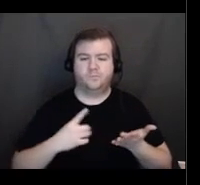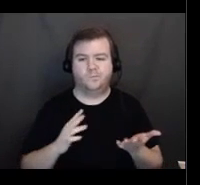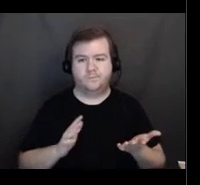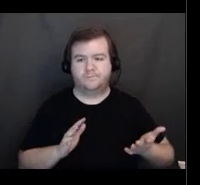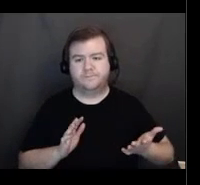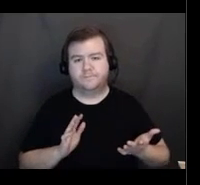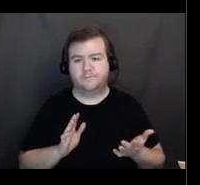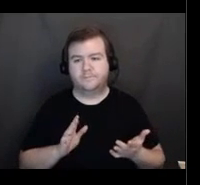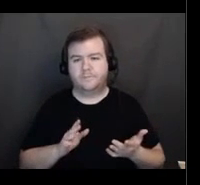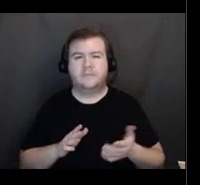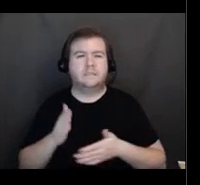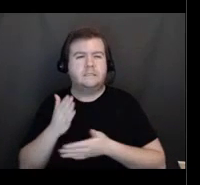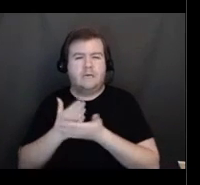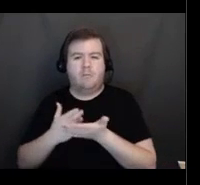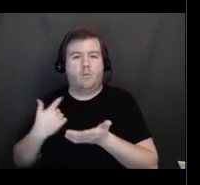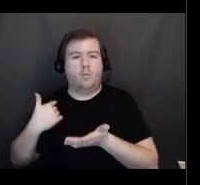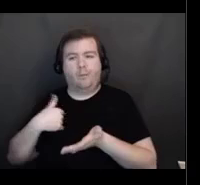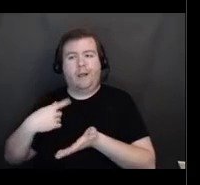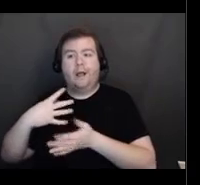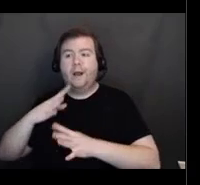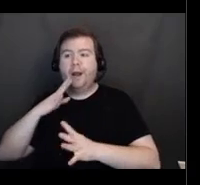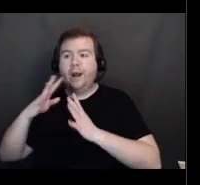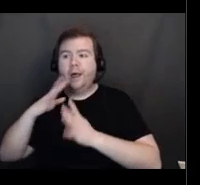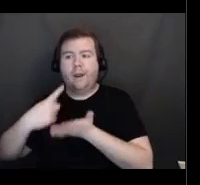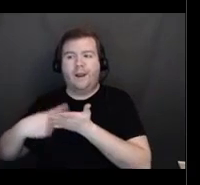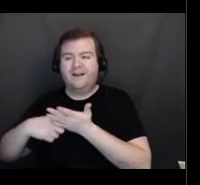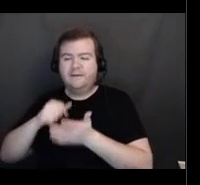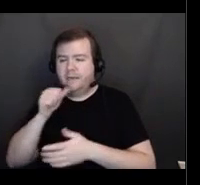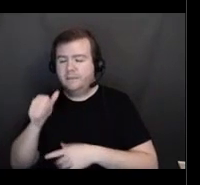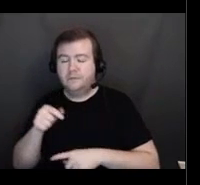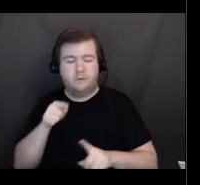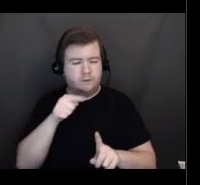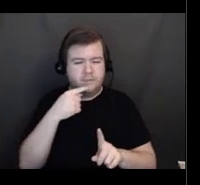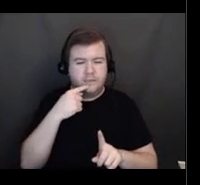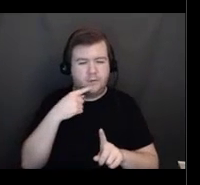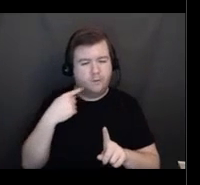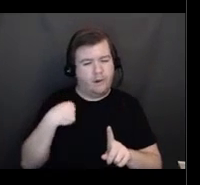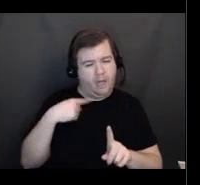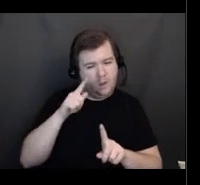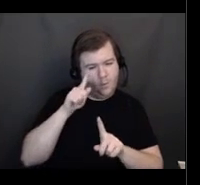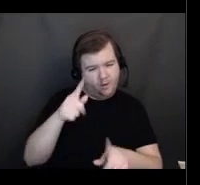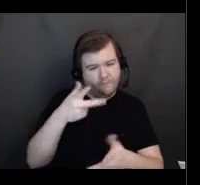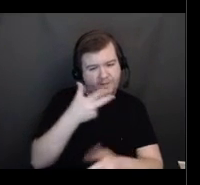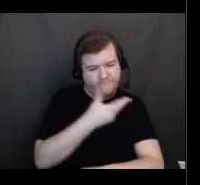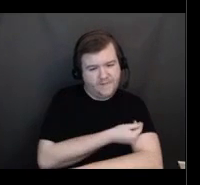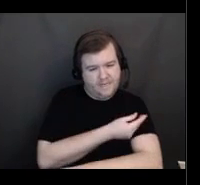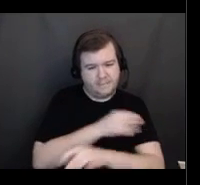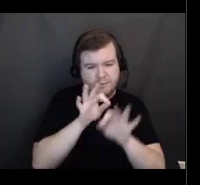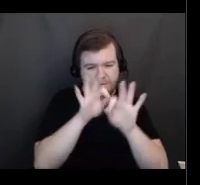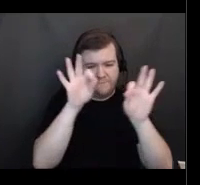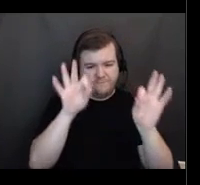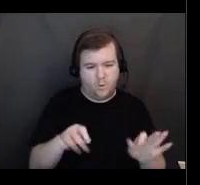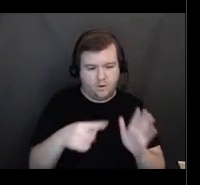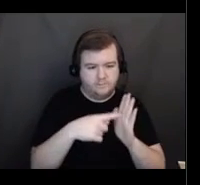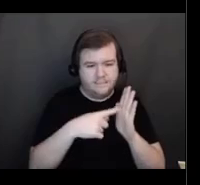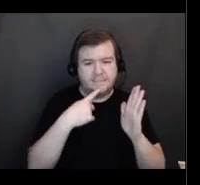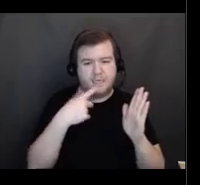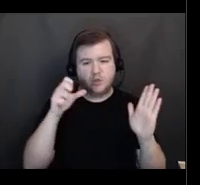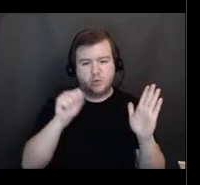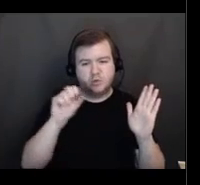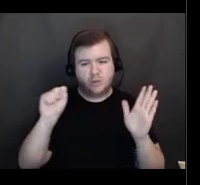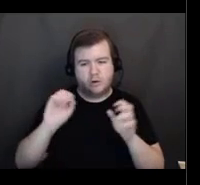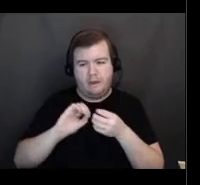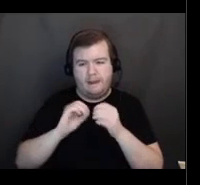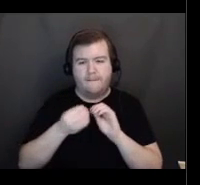it. So, when I went to get my vaccine in the form they handed to me, it was asking for social security number. I think we